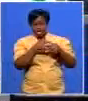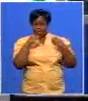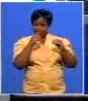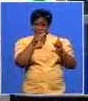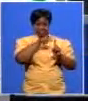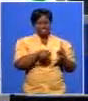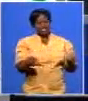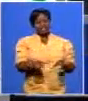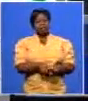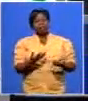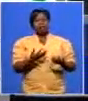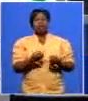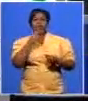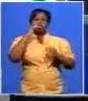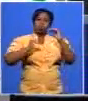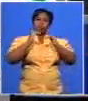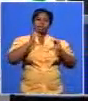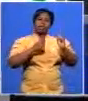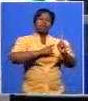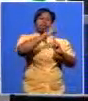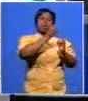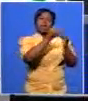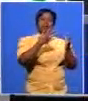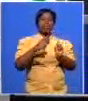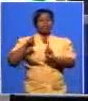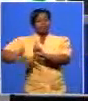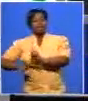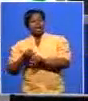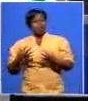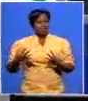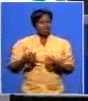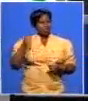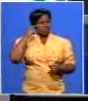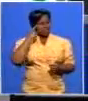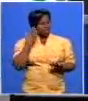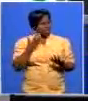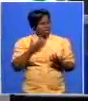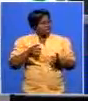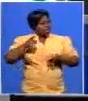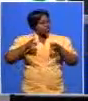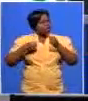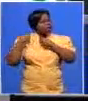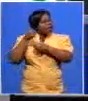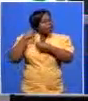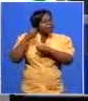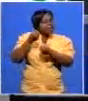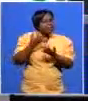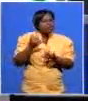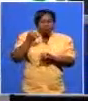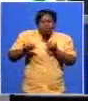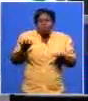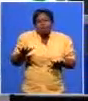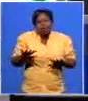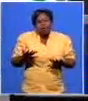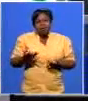on our losses and the gains what are your concerns about the losses where do you think has the the policy or the campaign for that matter gone wrong